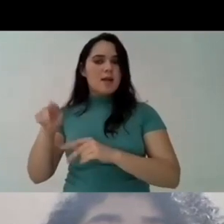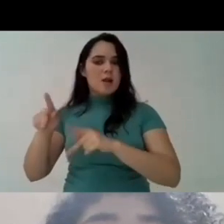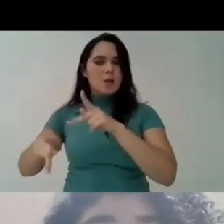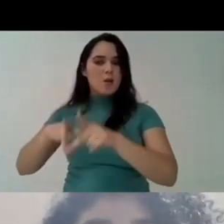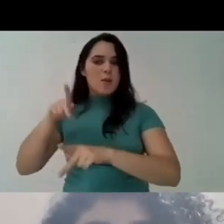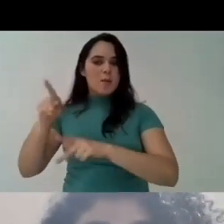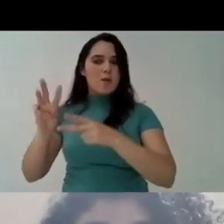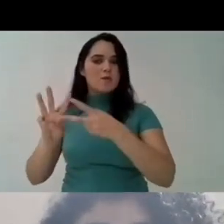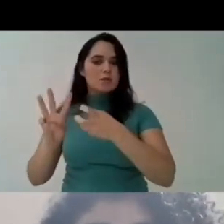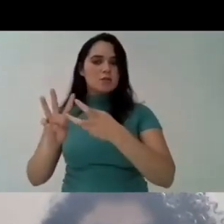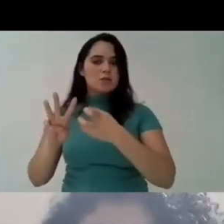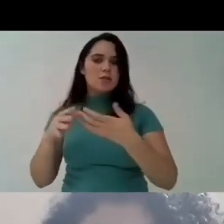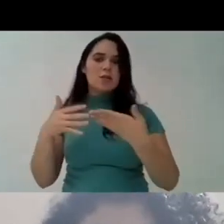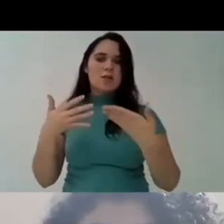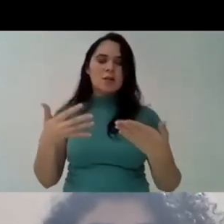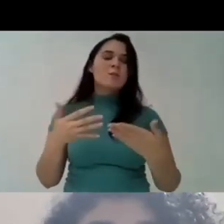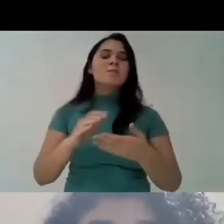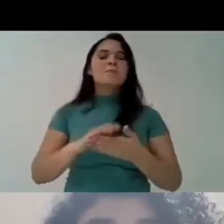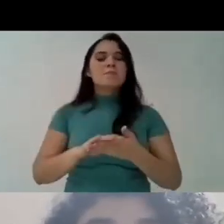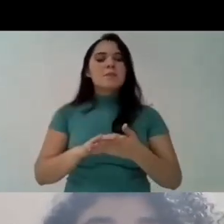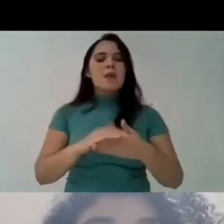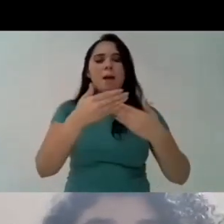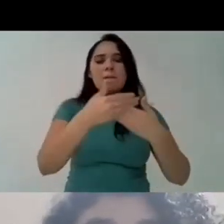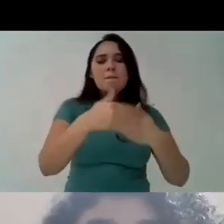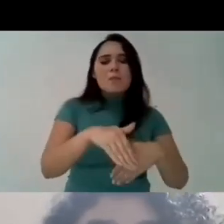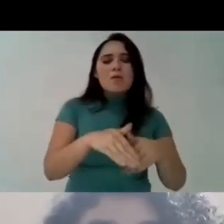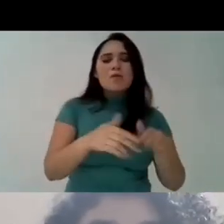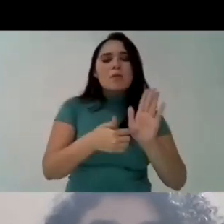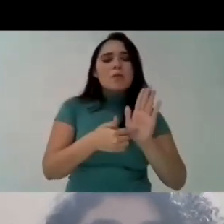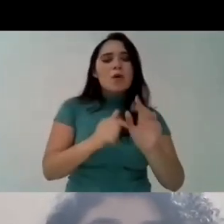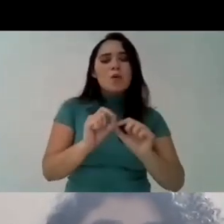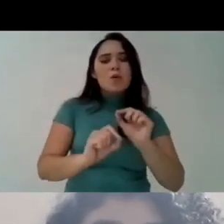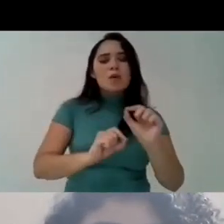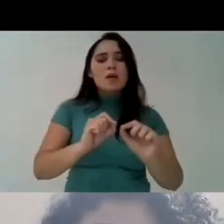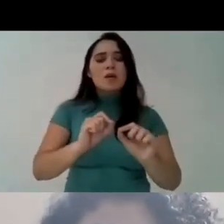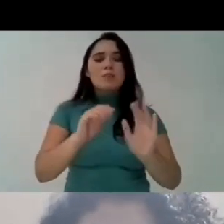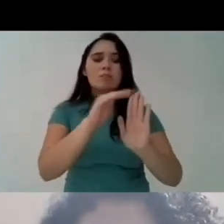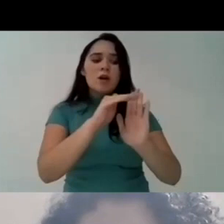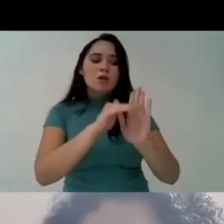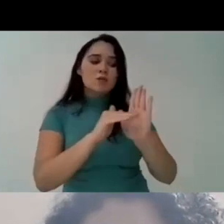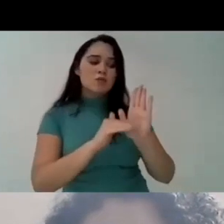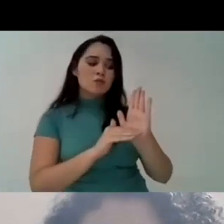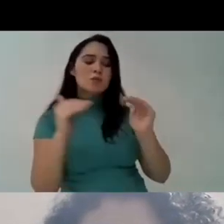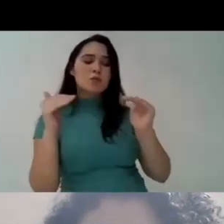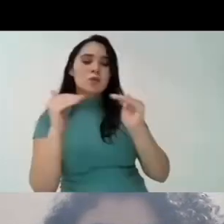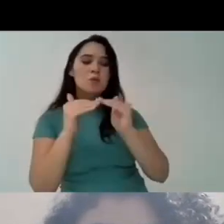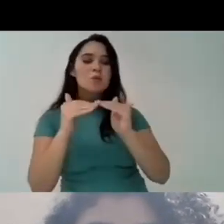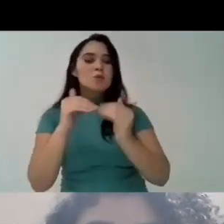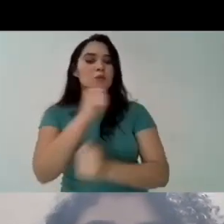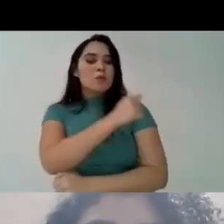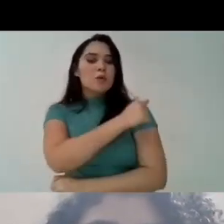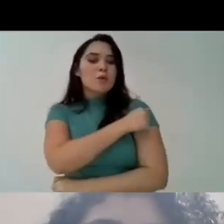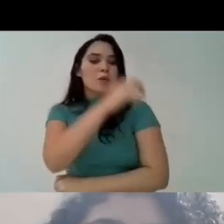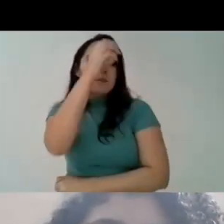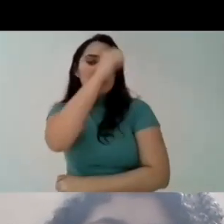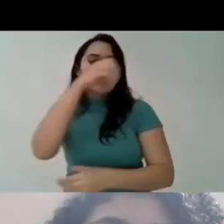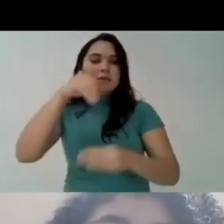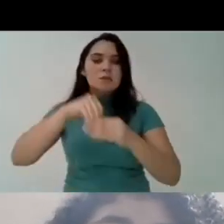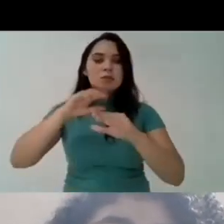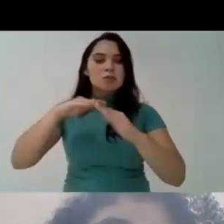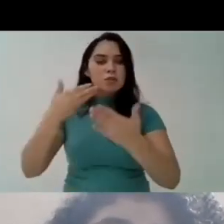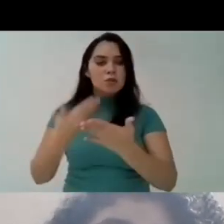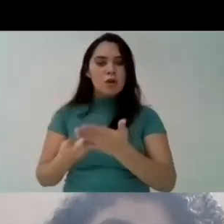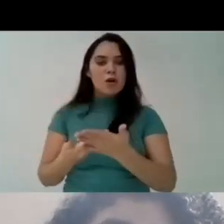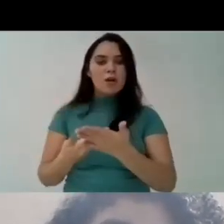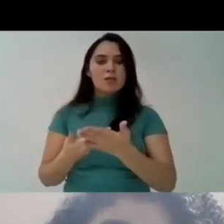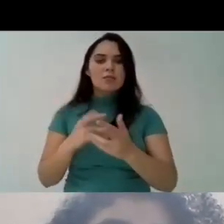test that the brazilian indigenous person will do is a little bit different than a student that is not part